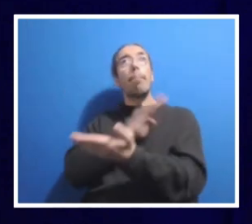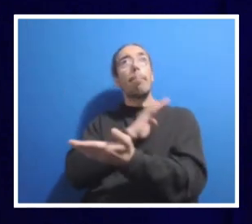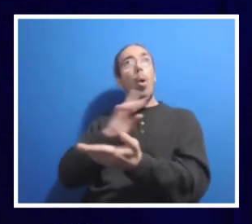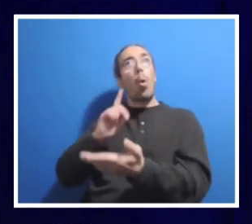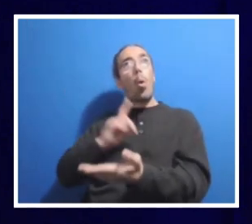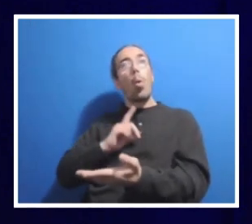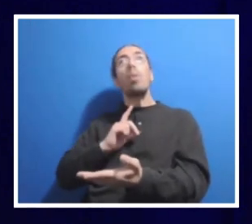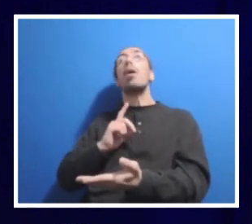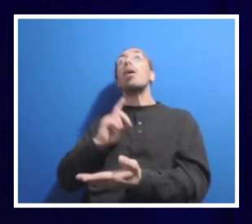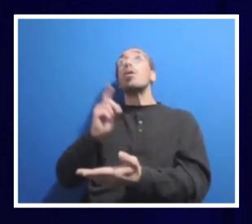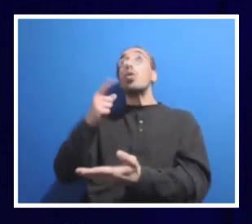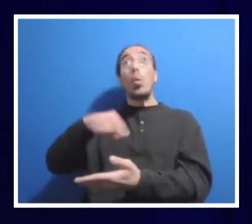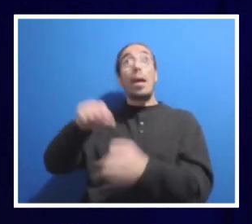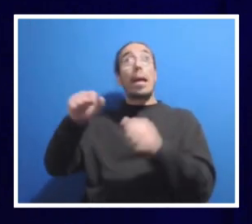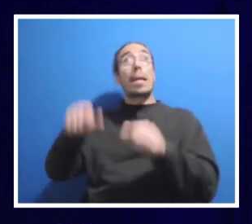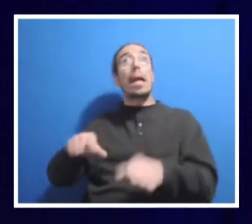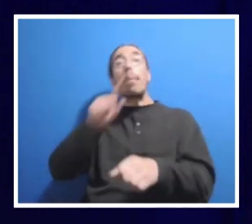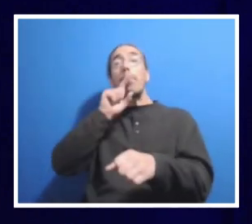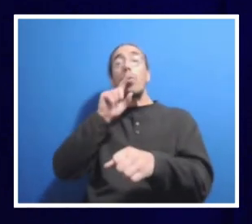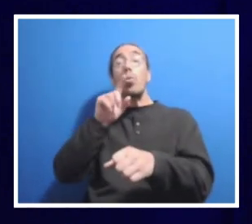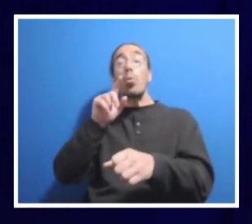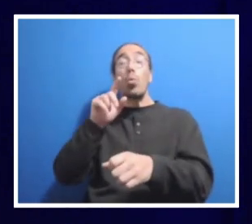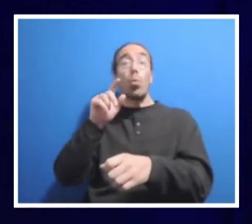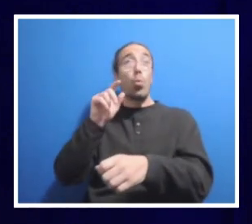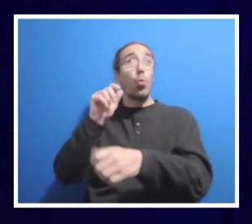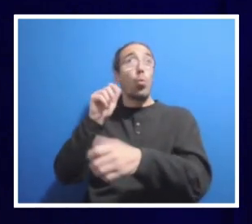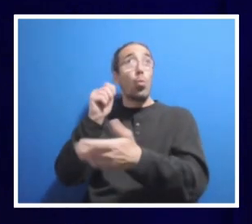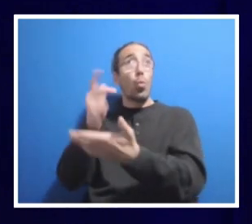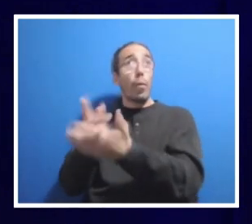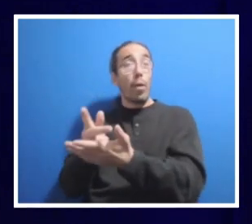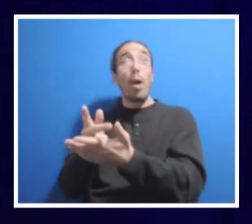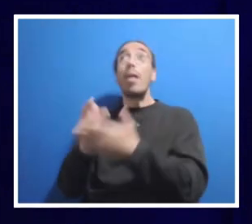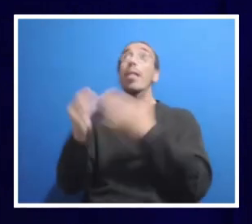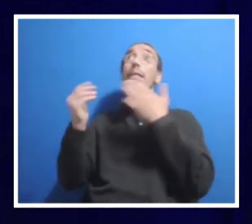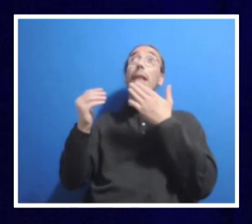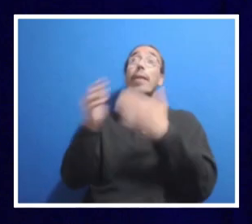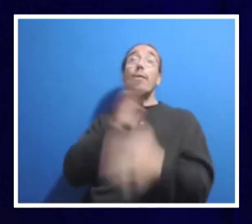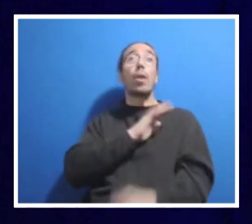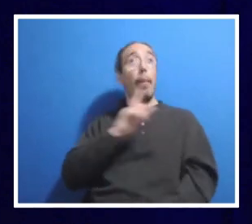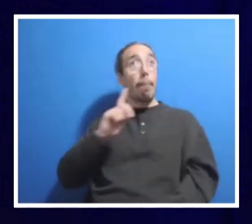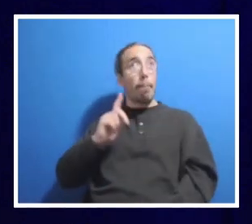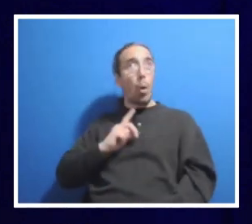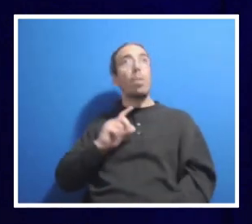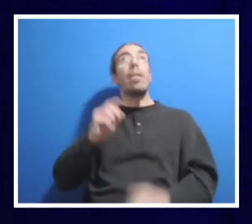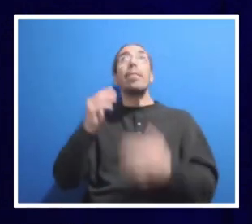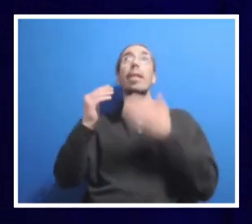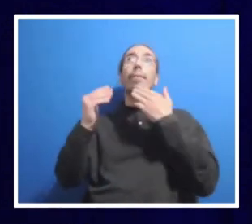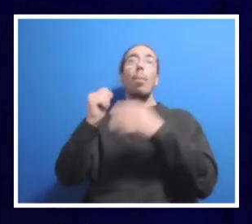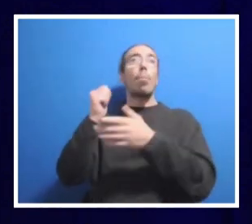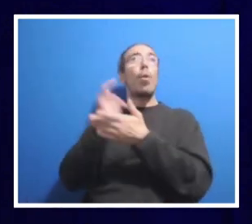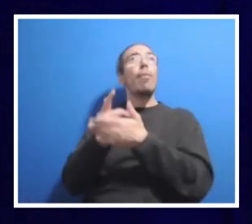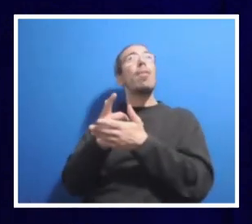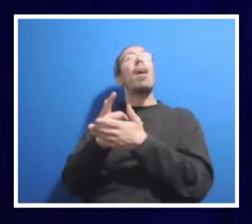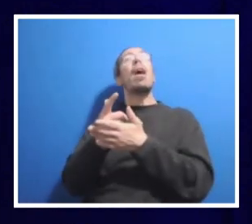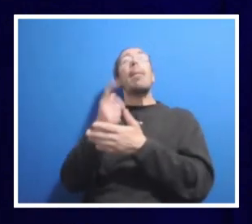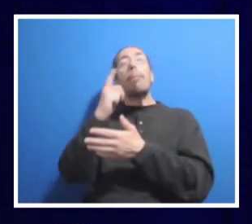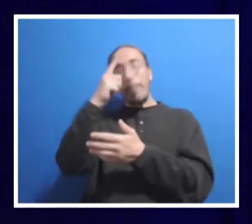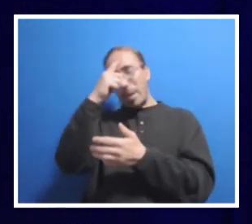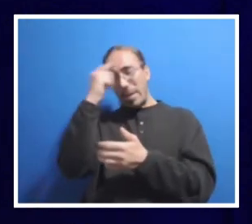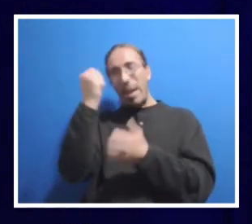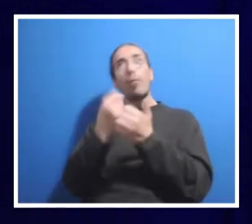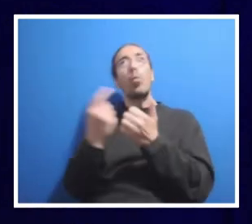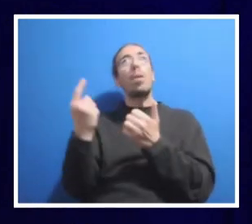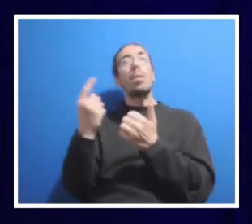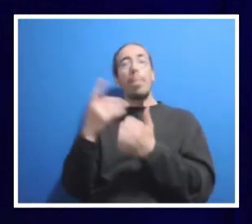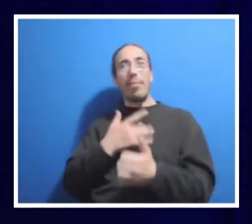So certainly I'm thankful to the board for approving something across the board because everybody has been feeling the pinch